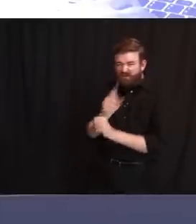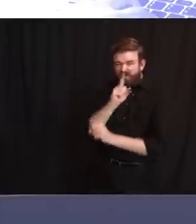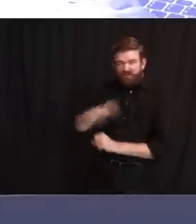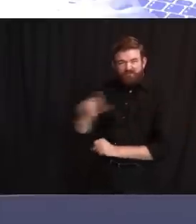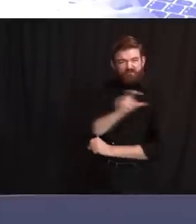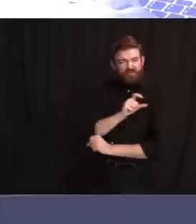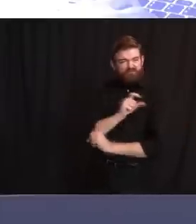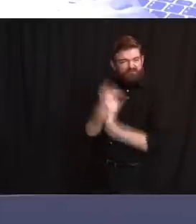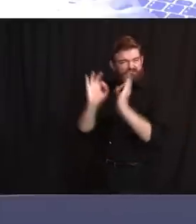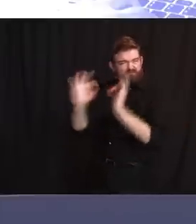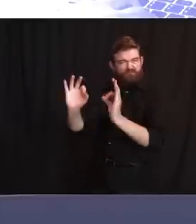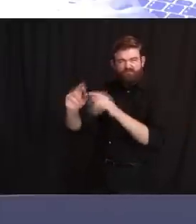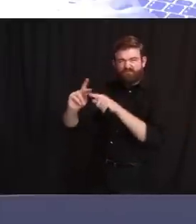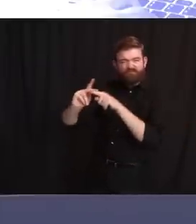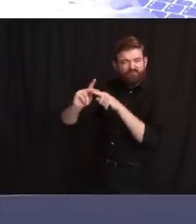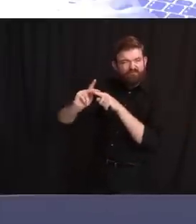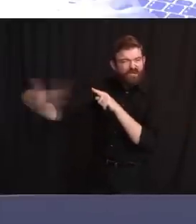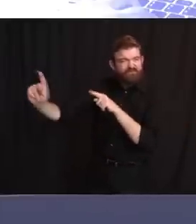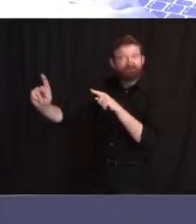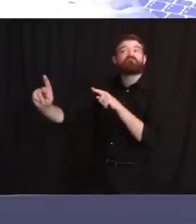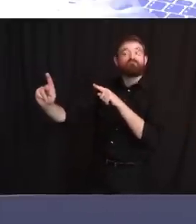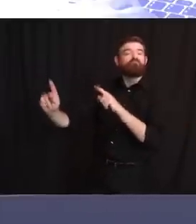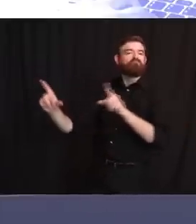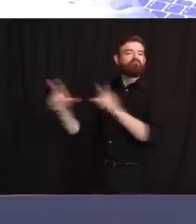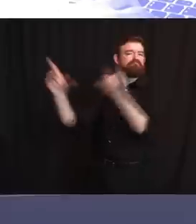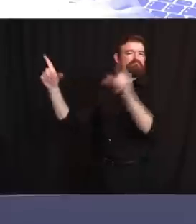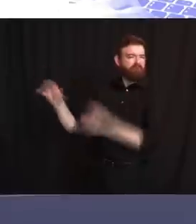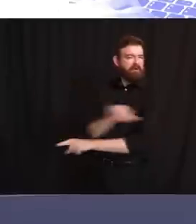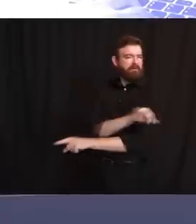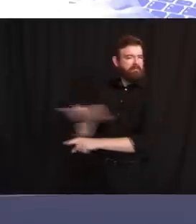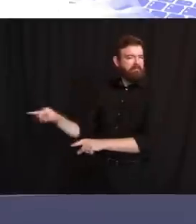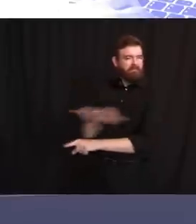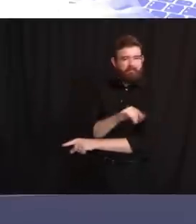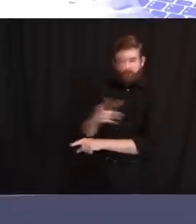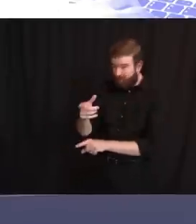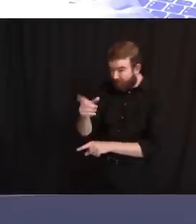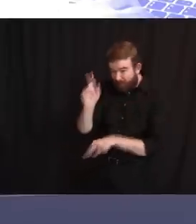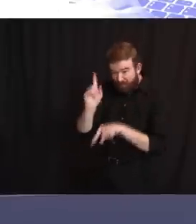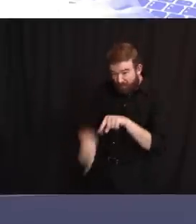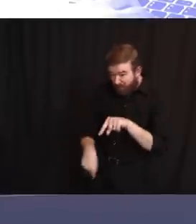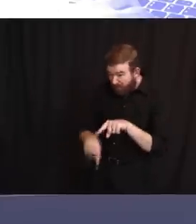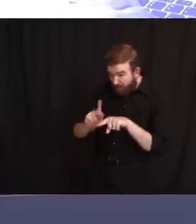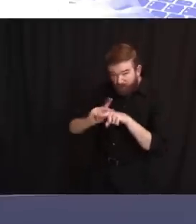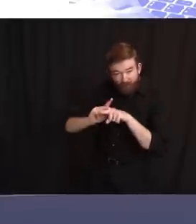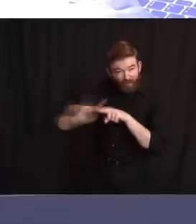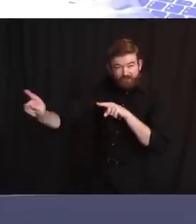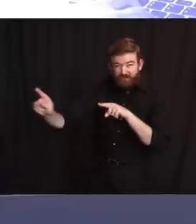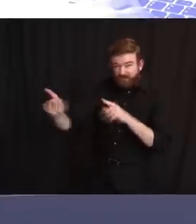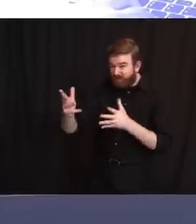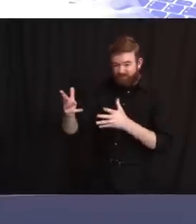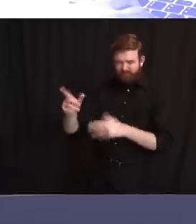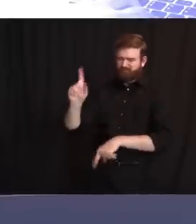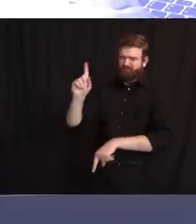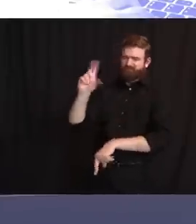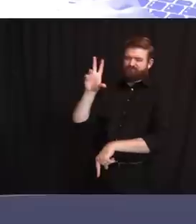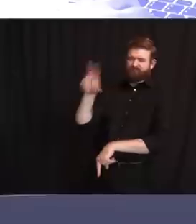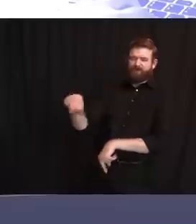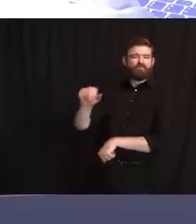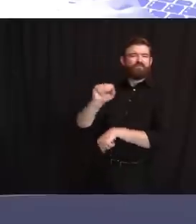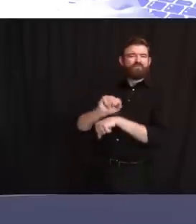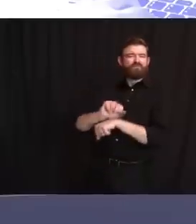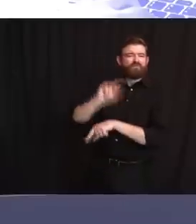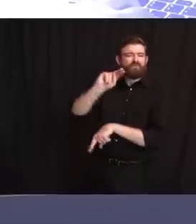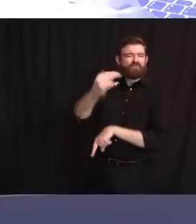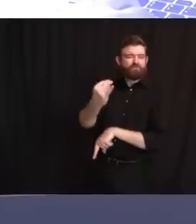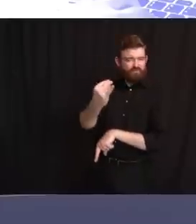And we must ensure that those who cannot meet this standard can't work in New Jersey. In the months ahead, we'll be working